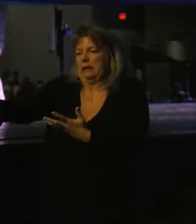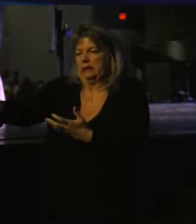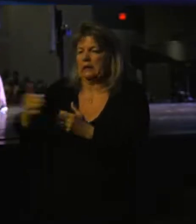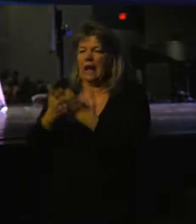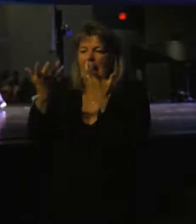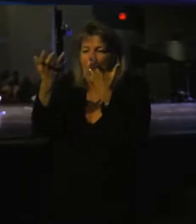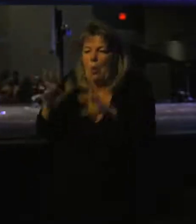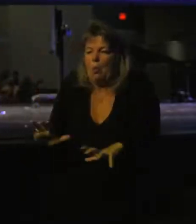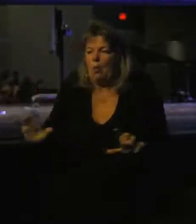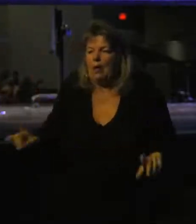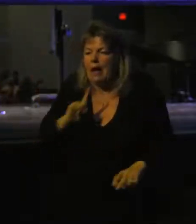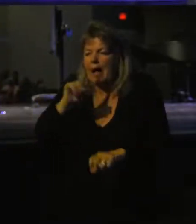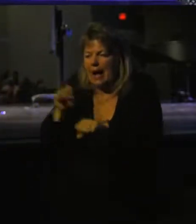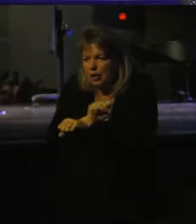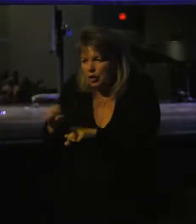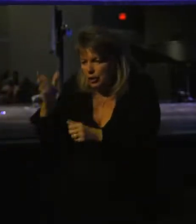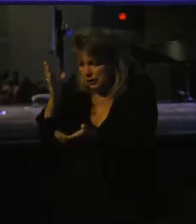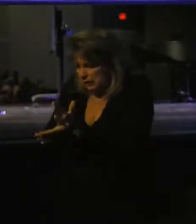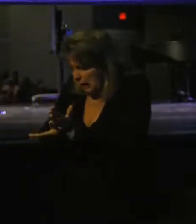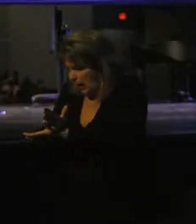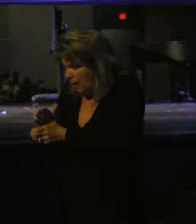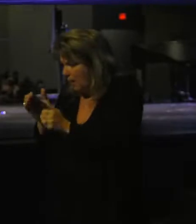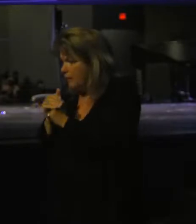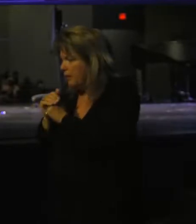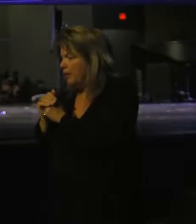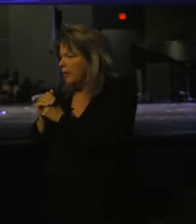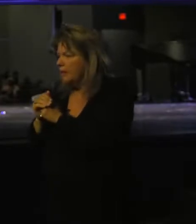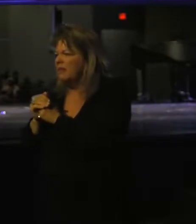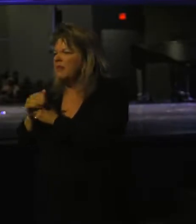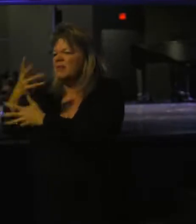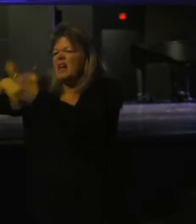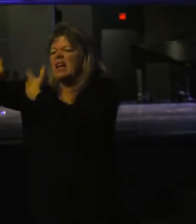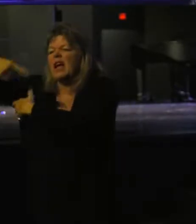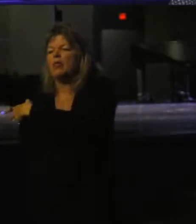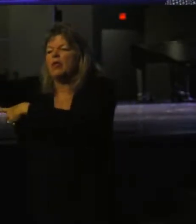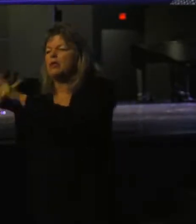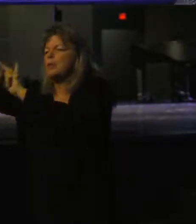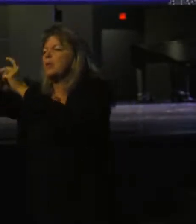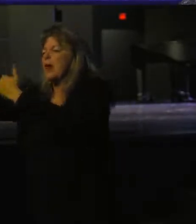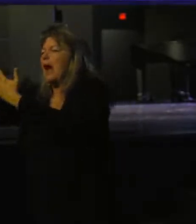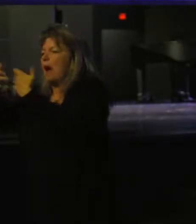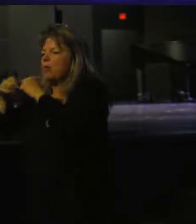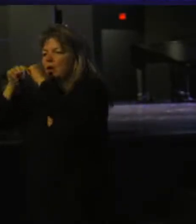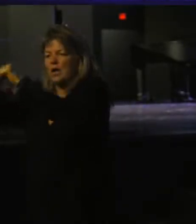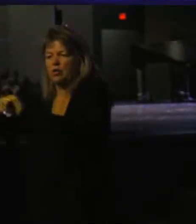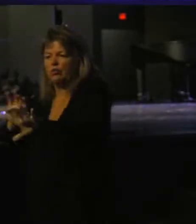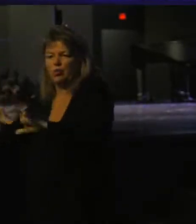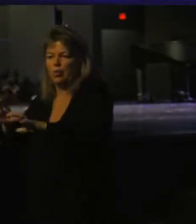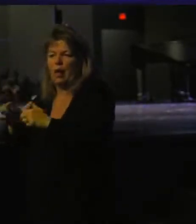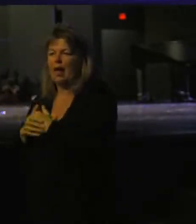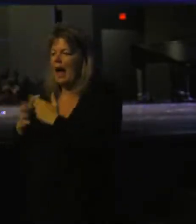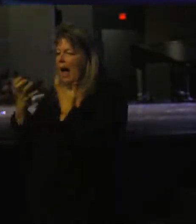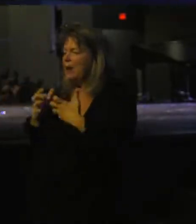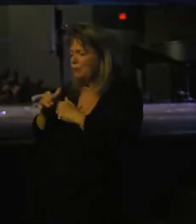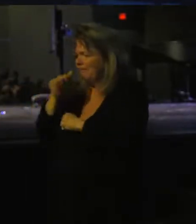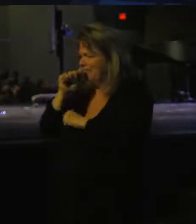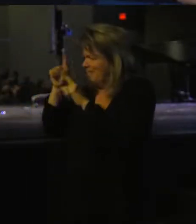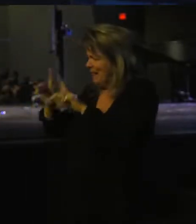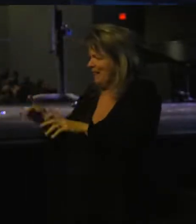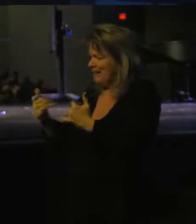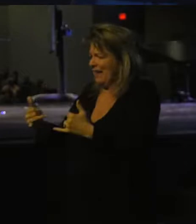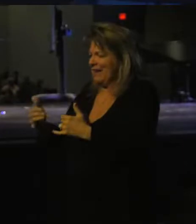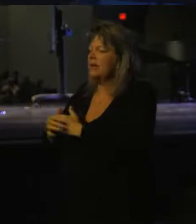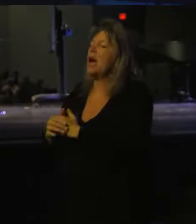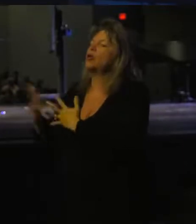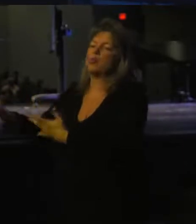I don't want to actually stop hanging out with those people in this moment. I want to keep doing what I'm doing. I don't want to go through that test right now.